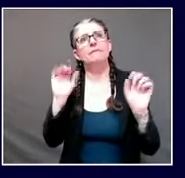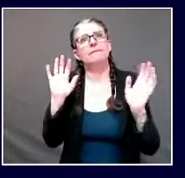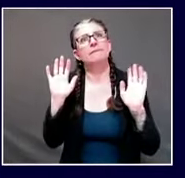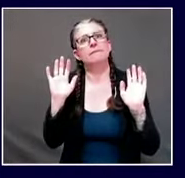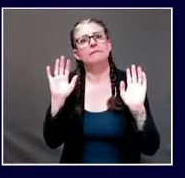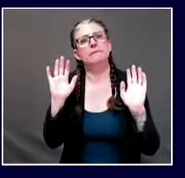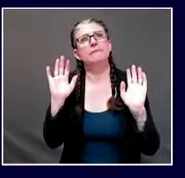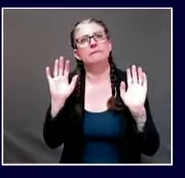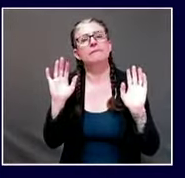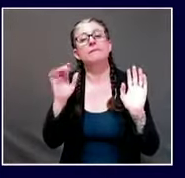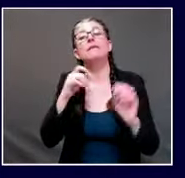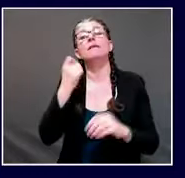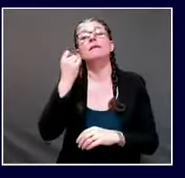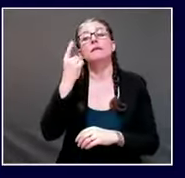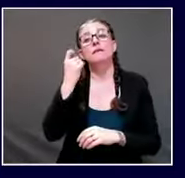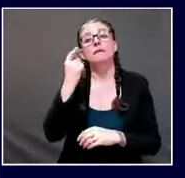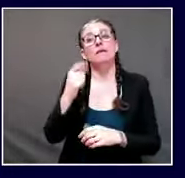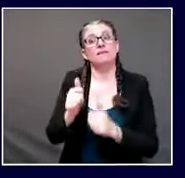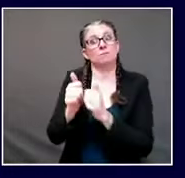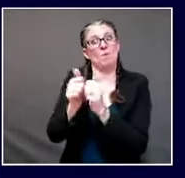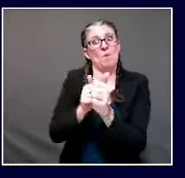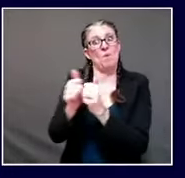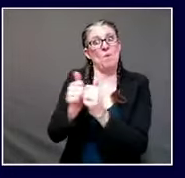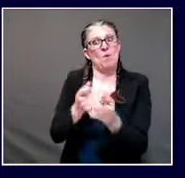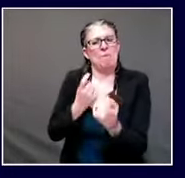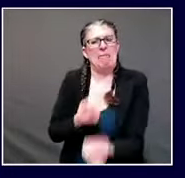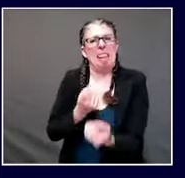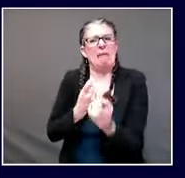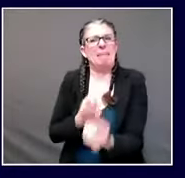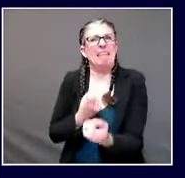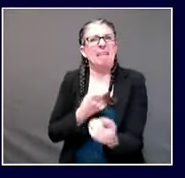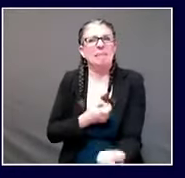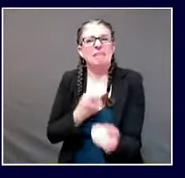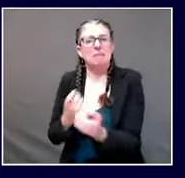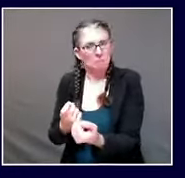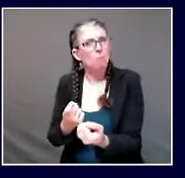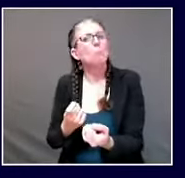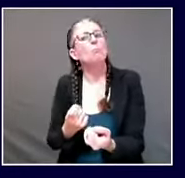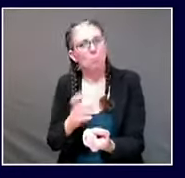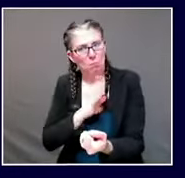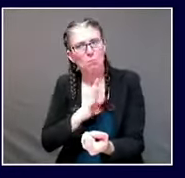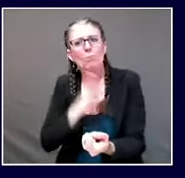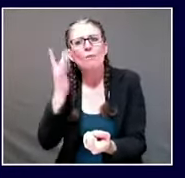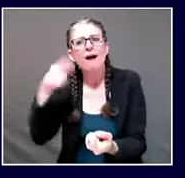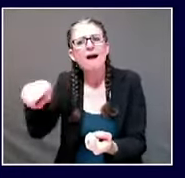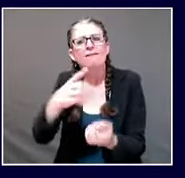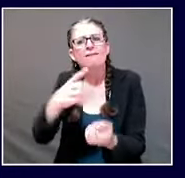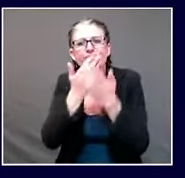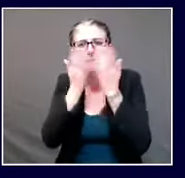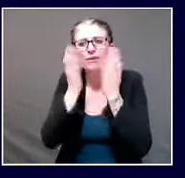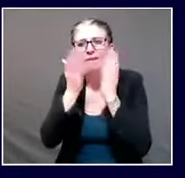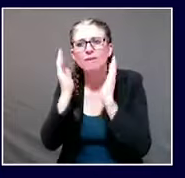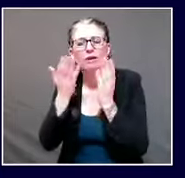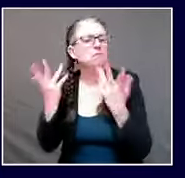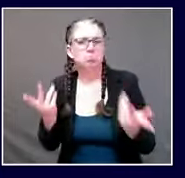but the real issue is the lodges so we did put out guidance um i think all of our ski lodges in the state of maine have